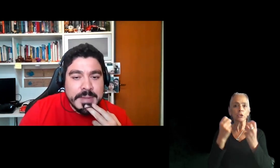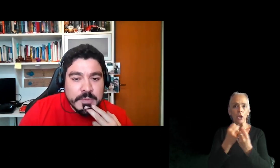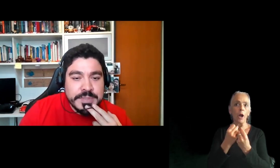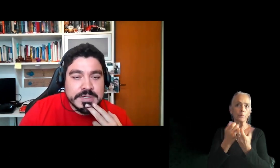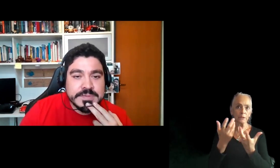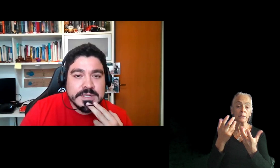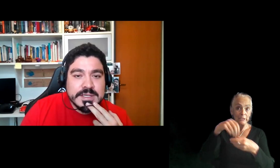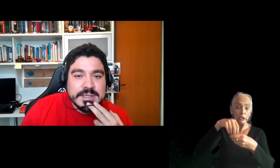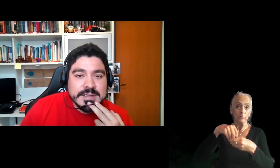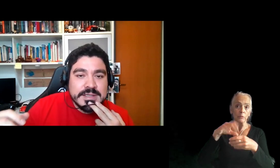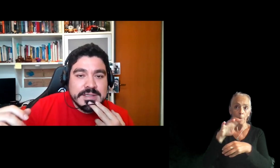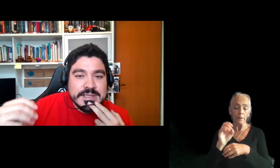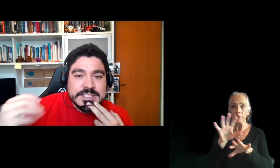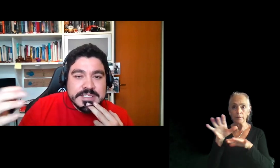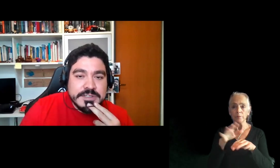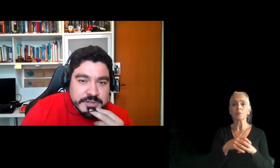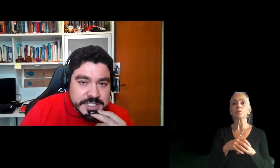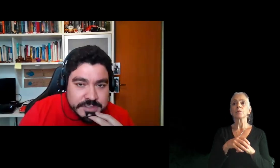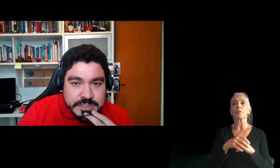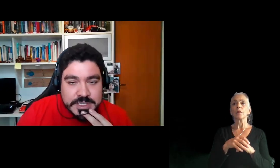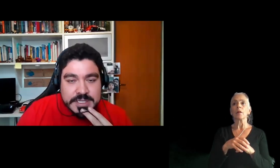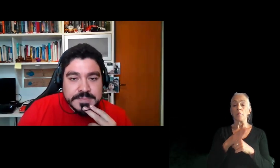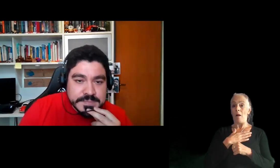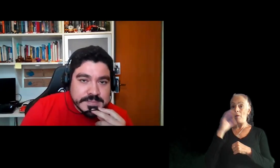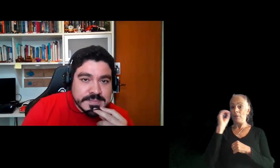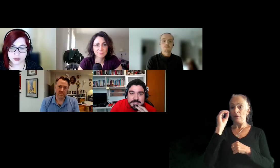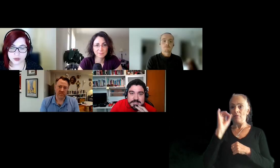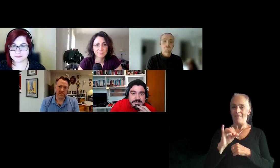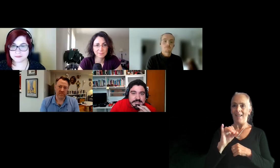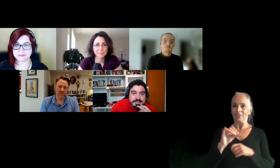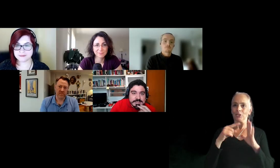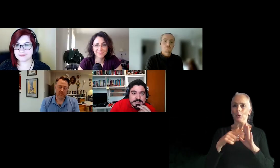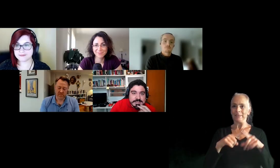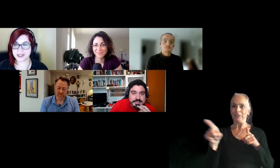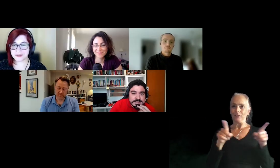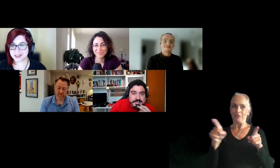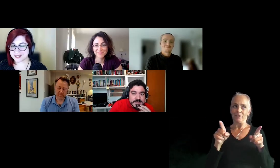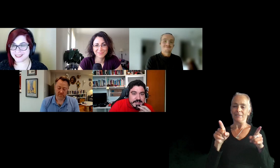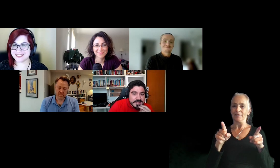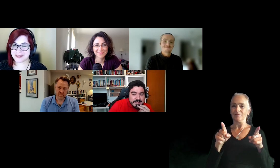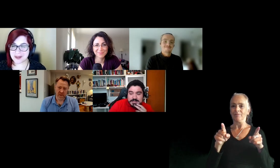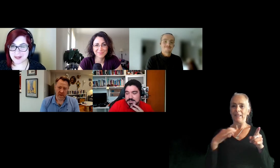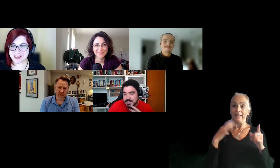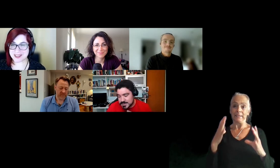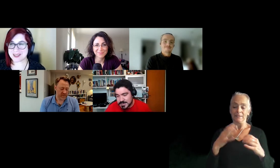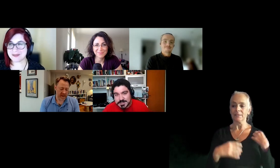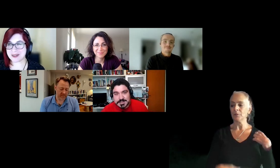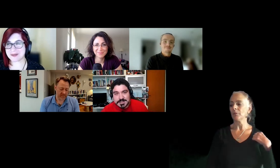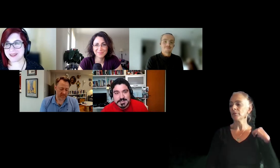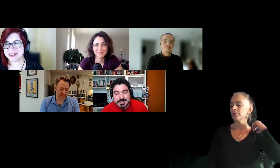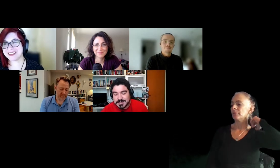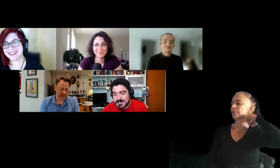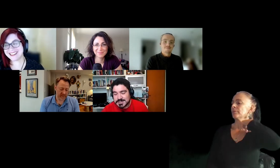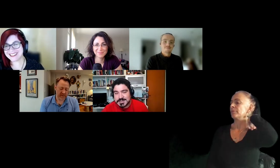In my opinion, it is the differential today. Cool. And you're rich from the UX designers that